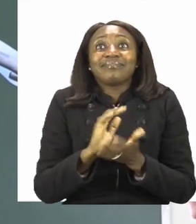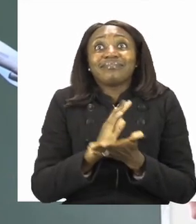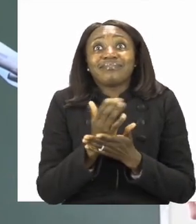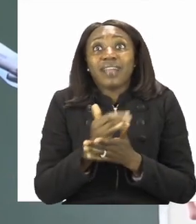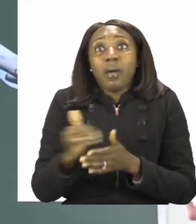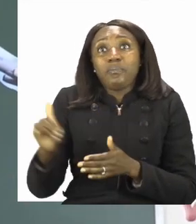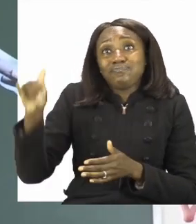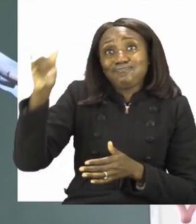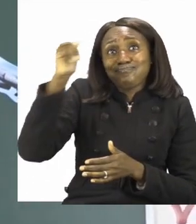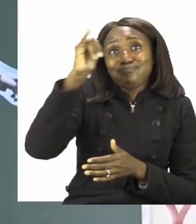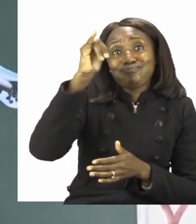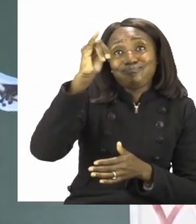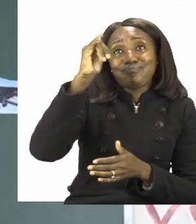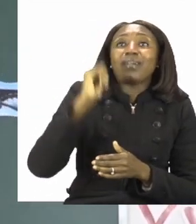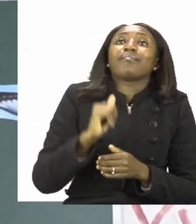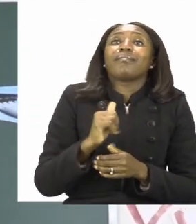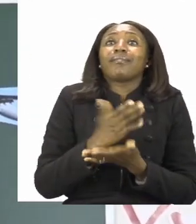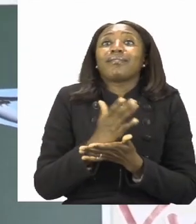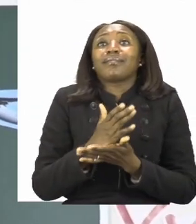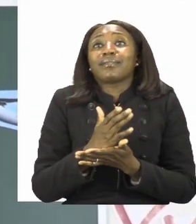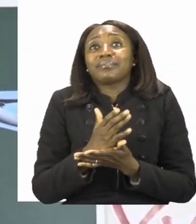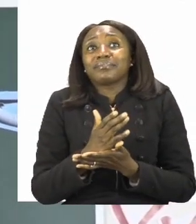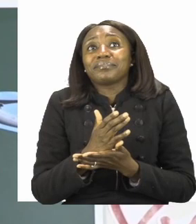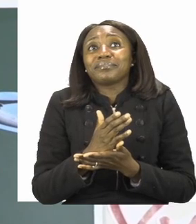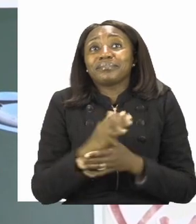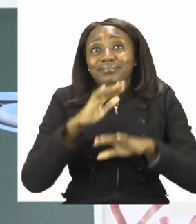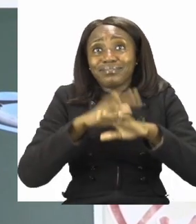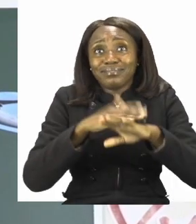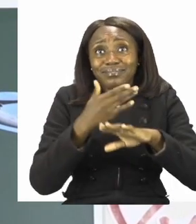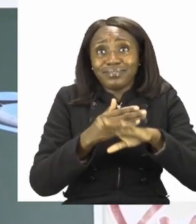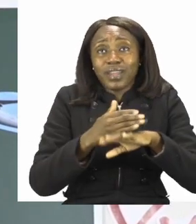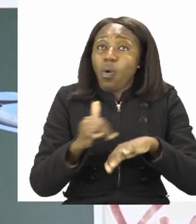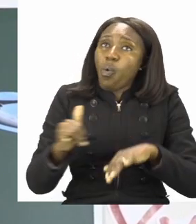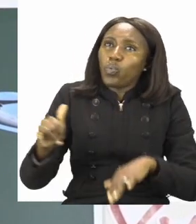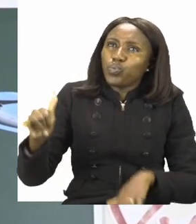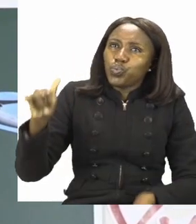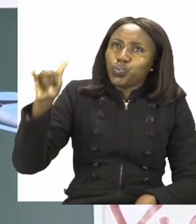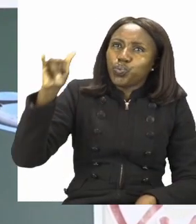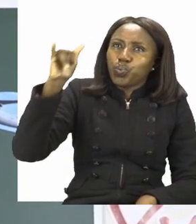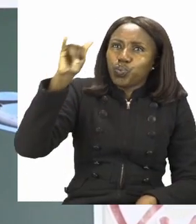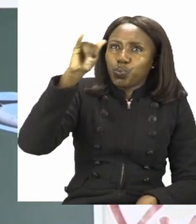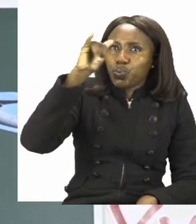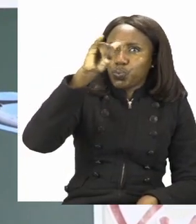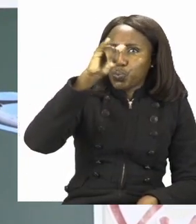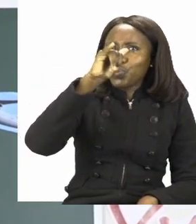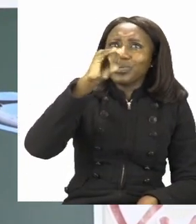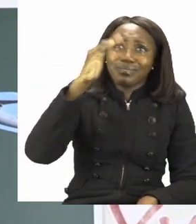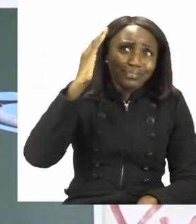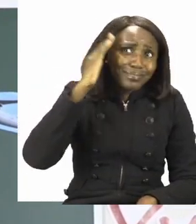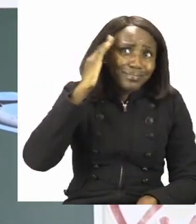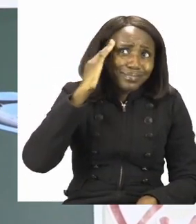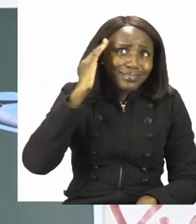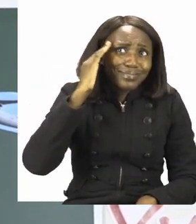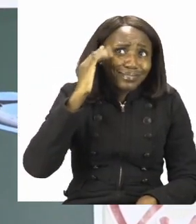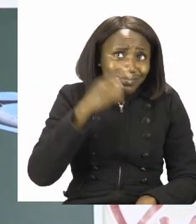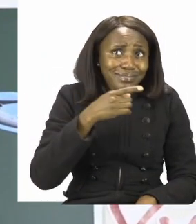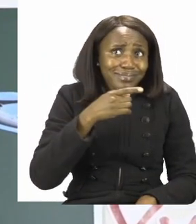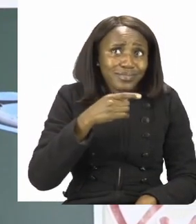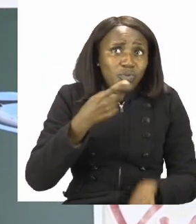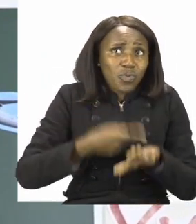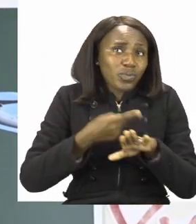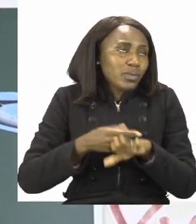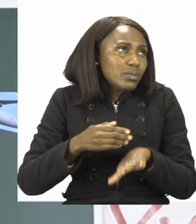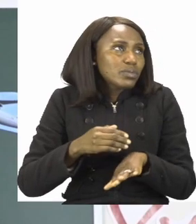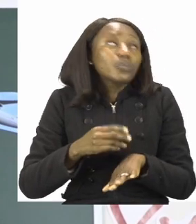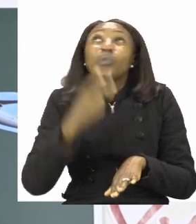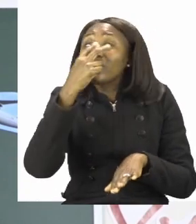sky, in the air. We have an aeroplane. And I know you know that one because every time it flies